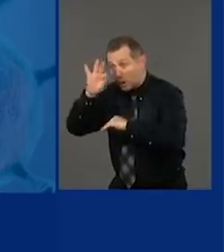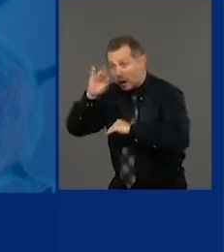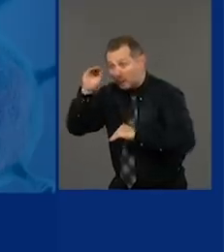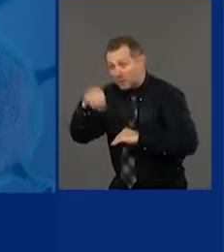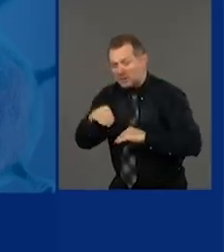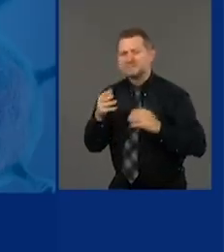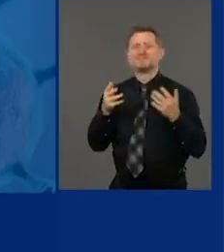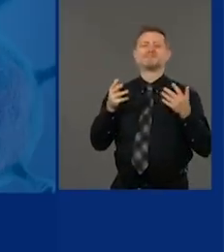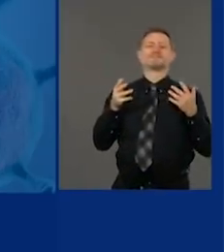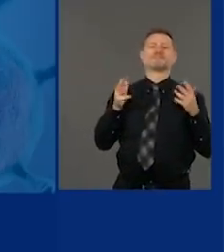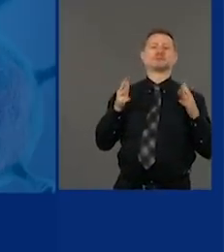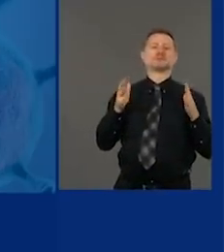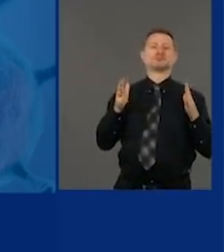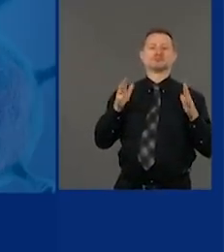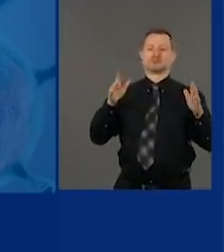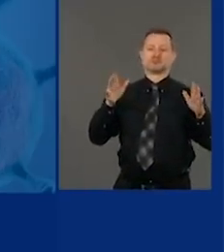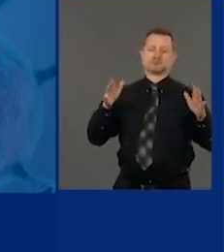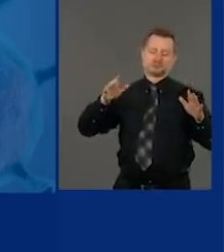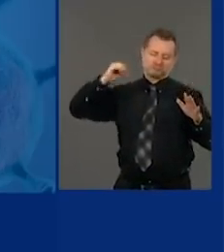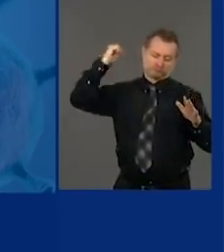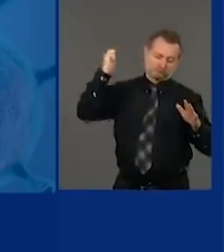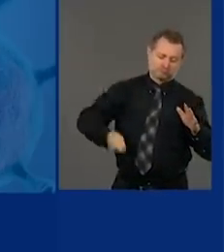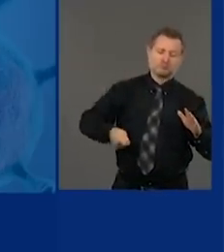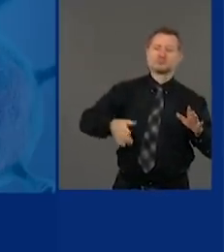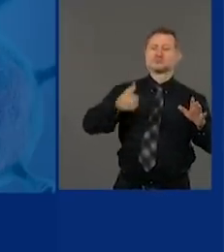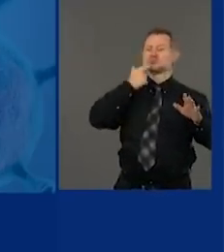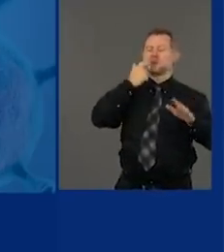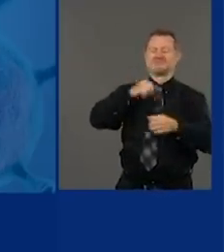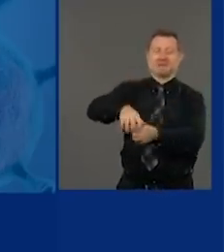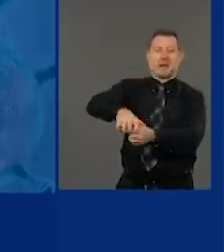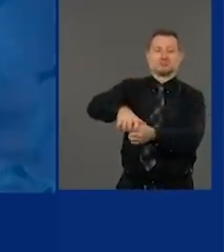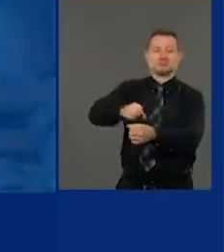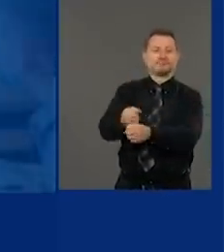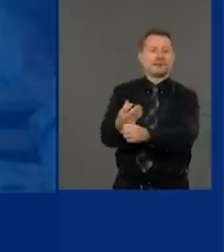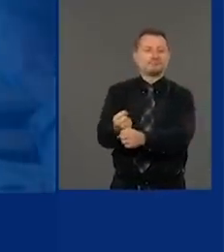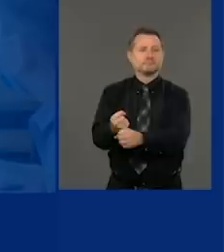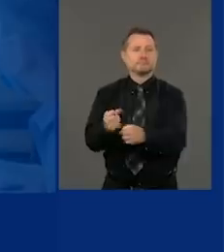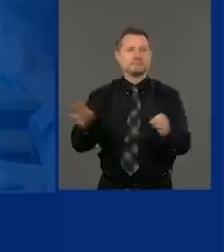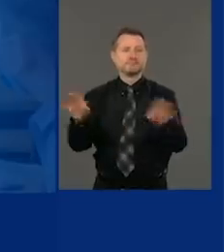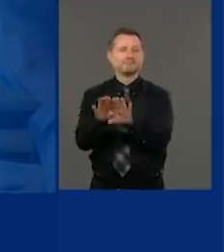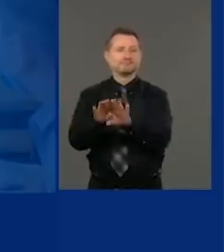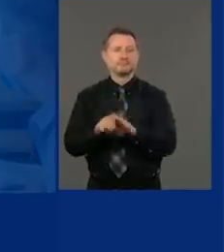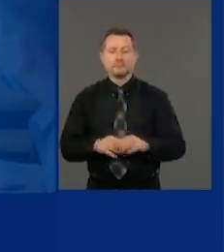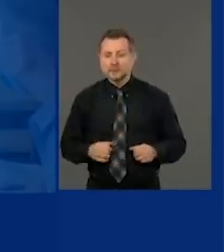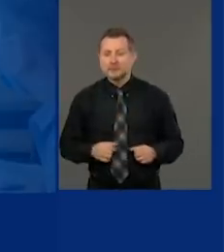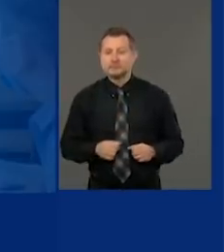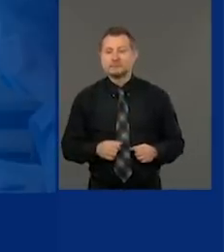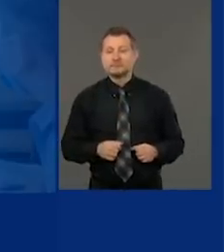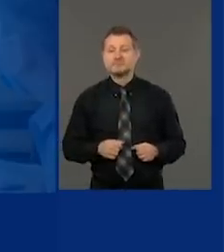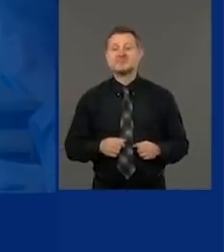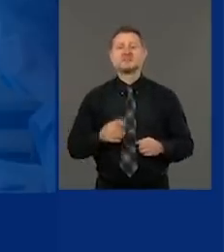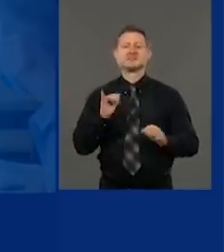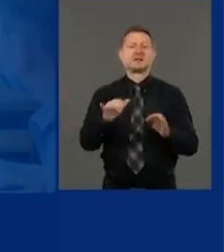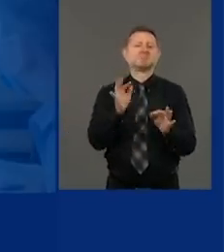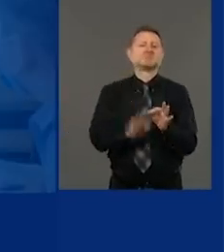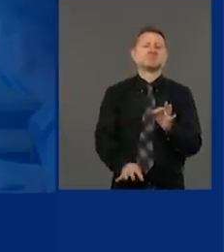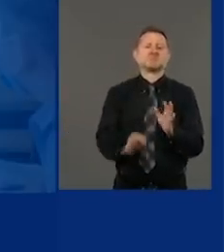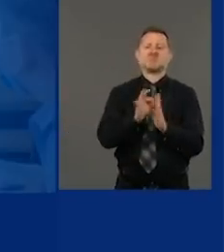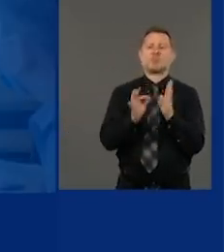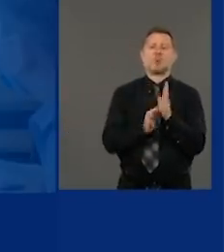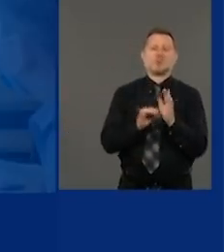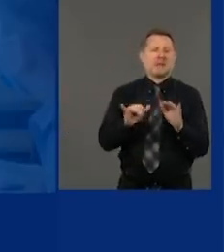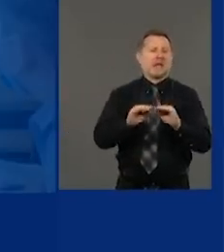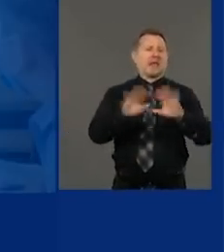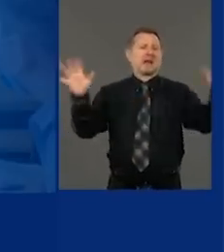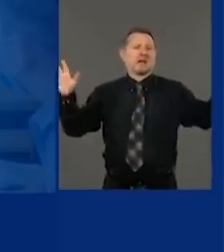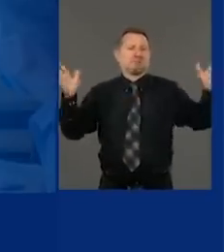then we hit an emergency stop button. Okay? It's very simple. It's clear. Once